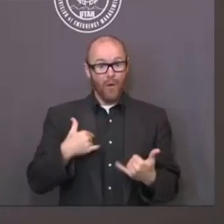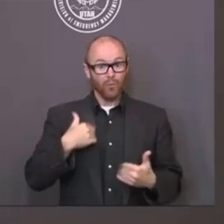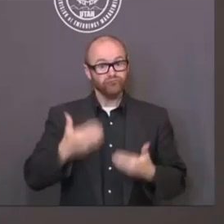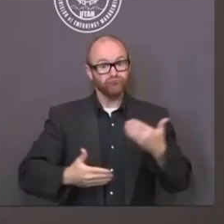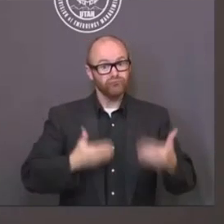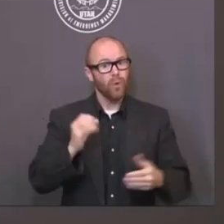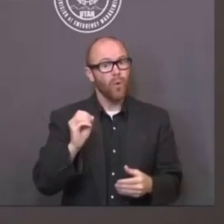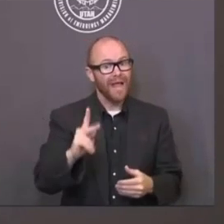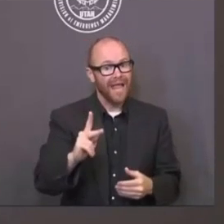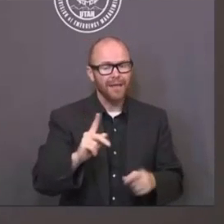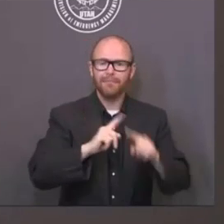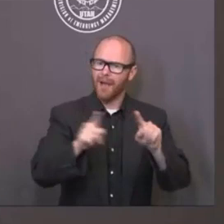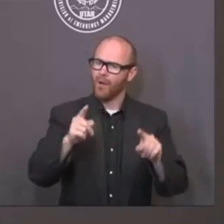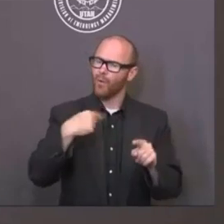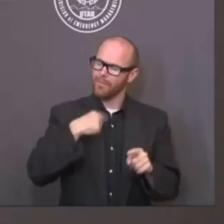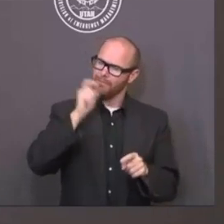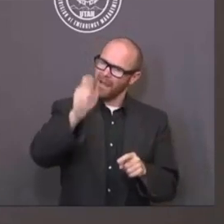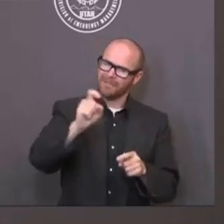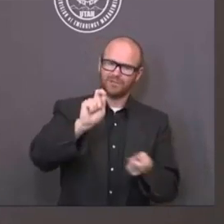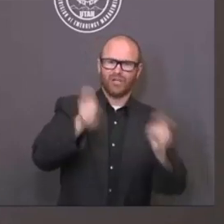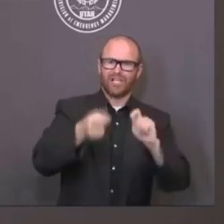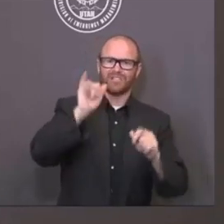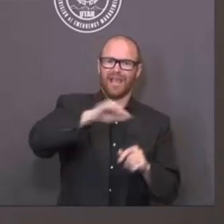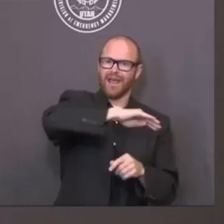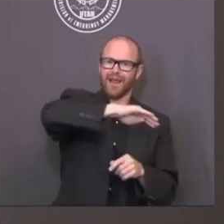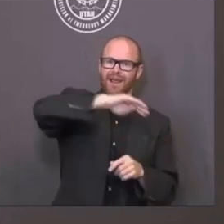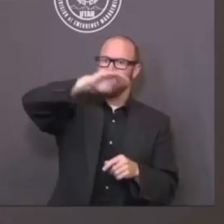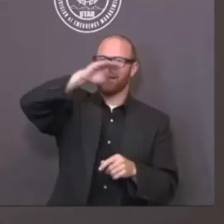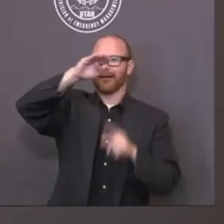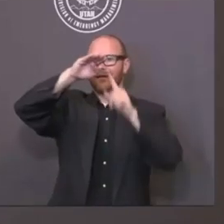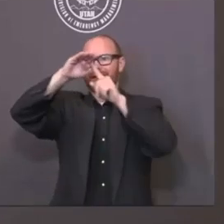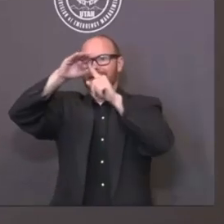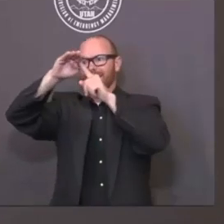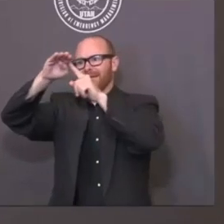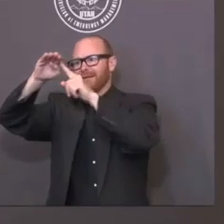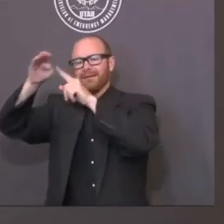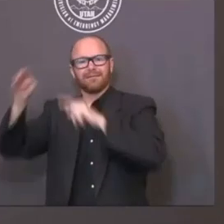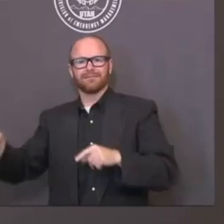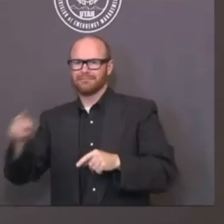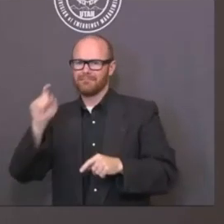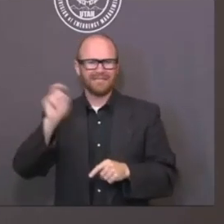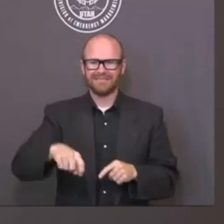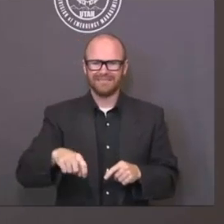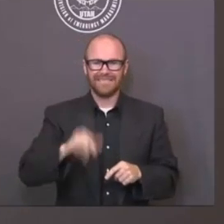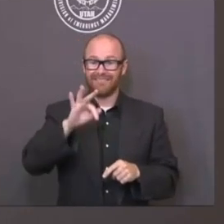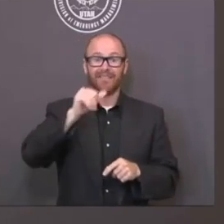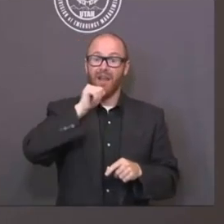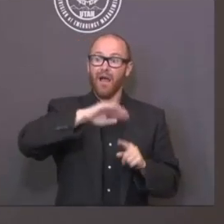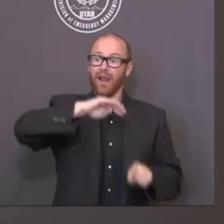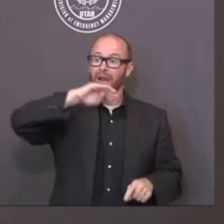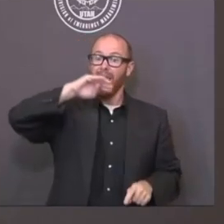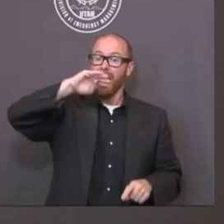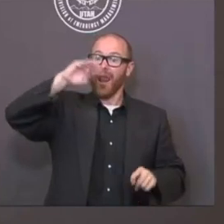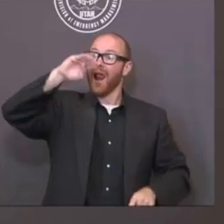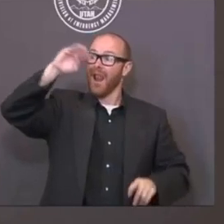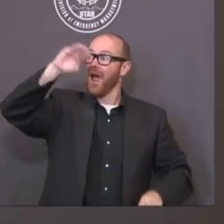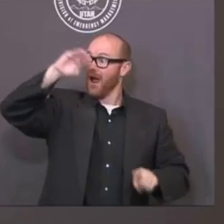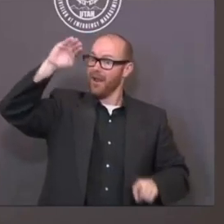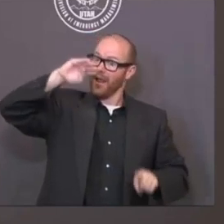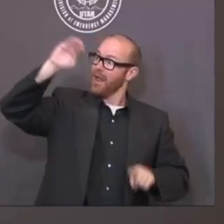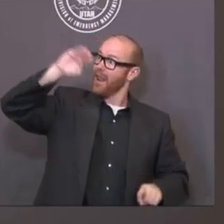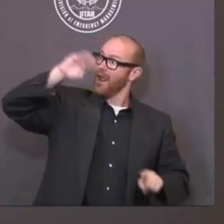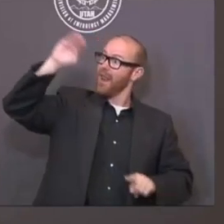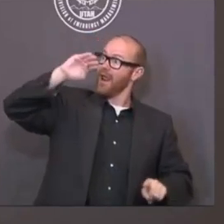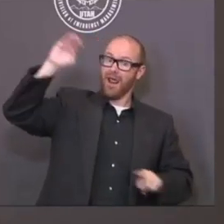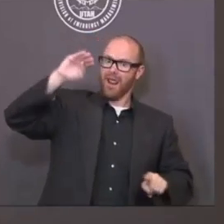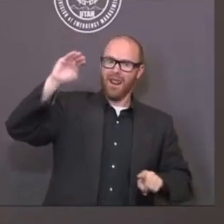now, take a hard stance now in addressing this in a forthright manner, even though we're saying it's still not mandated